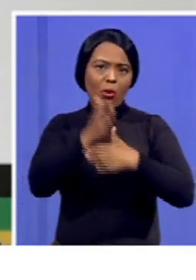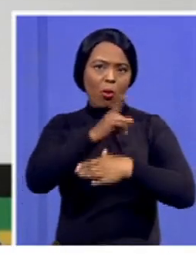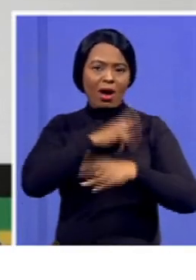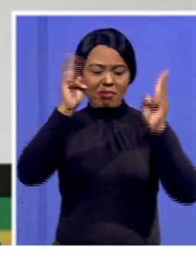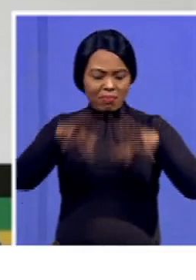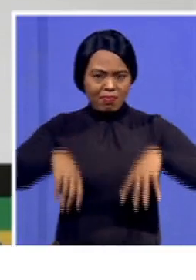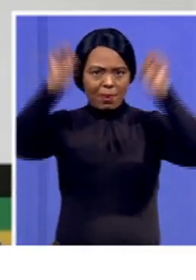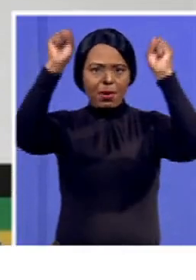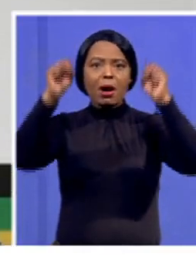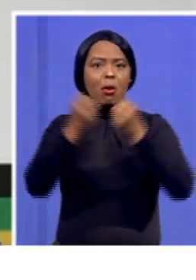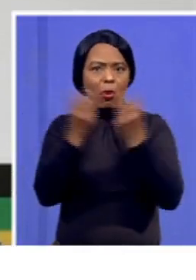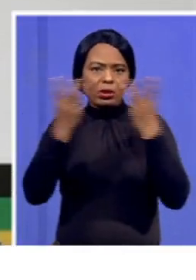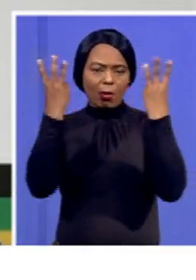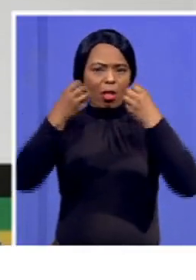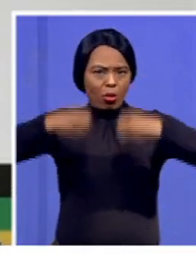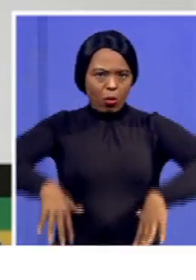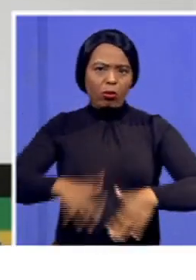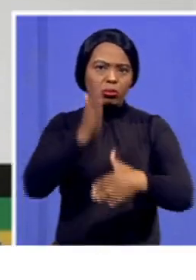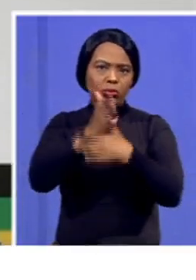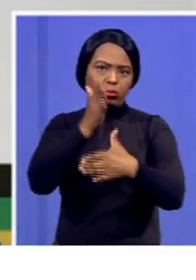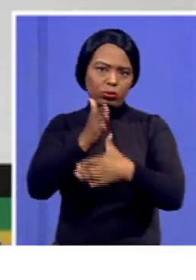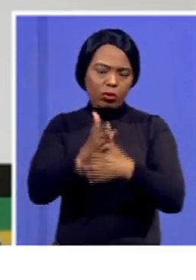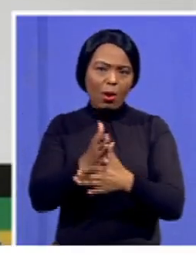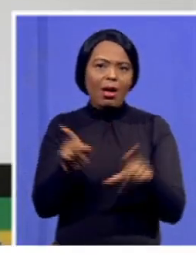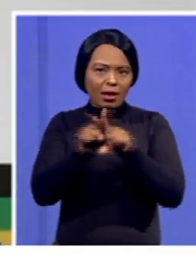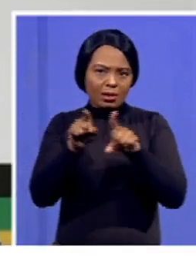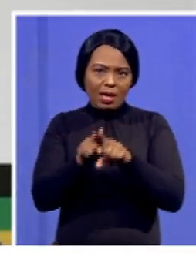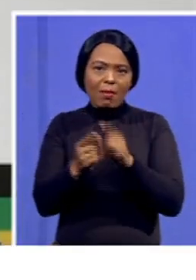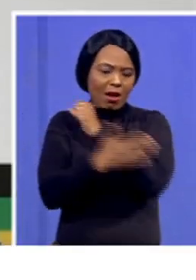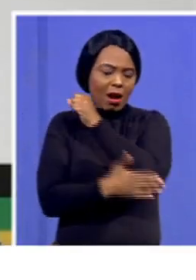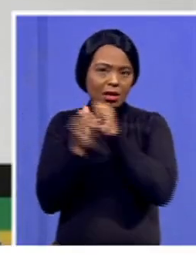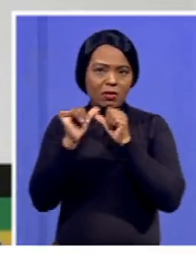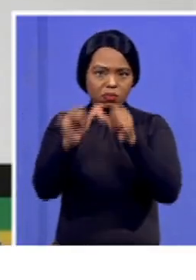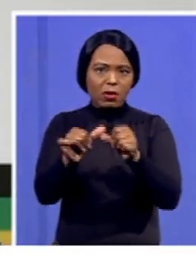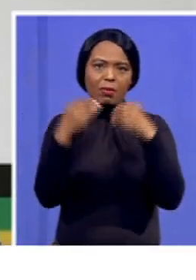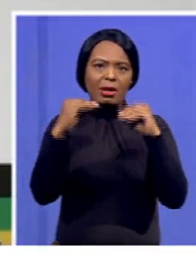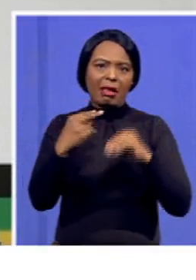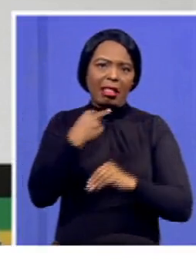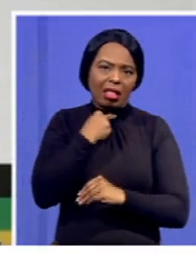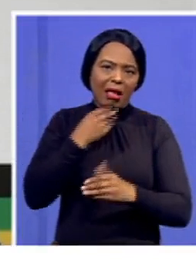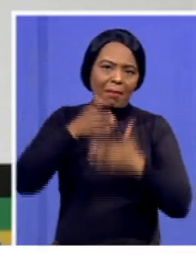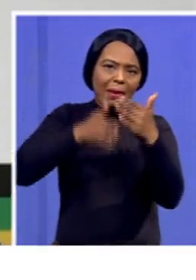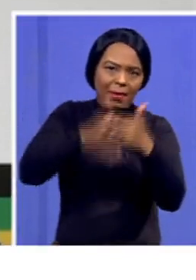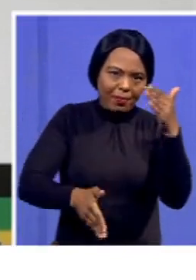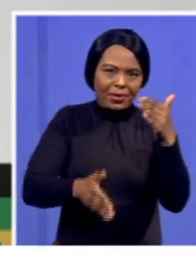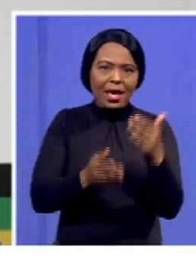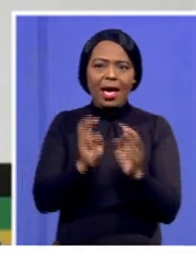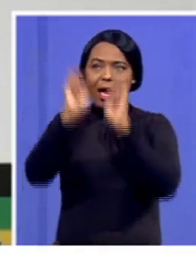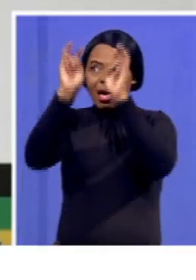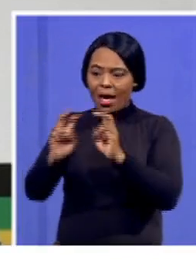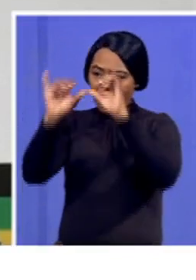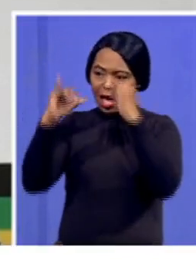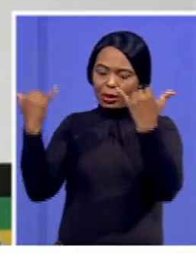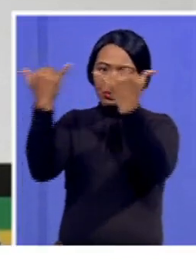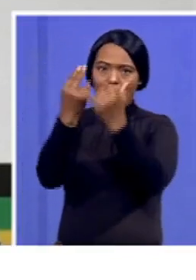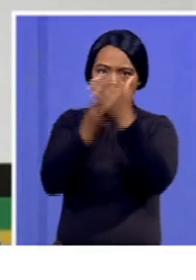the more jobs are being lost, the more the country is not productive. We must improve ESCOM's performance, both in terms of